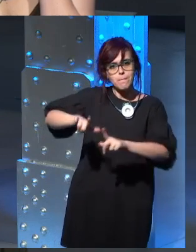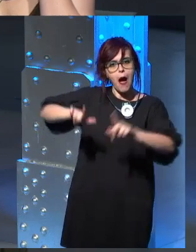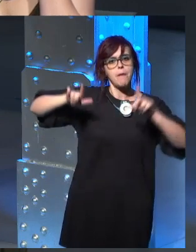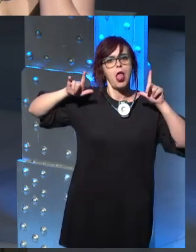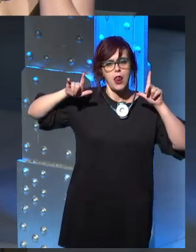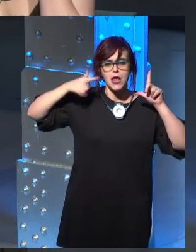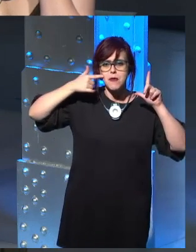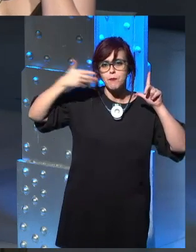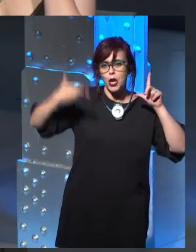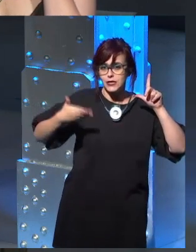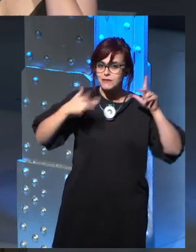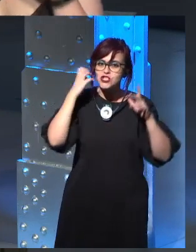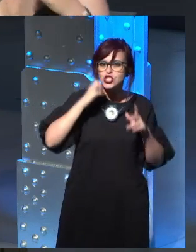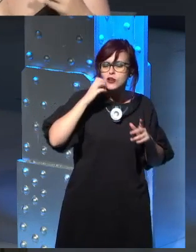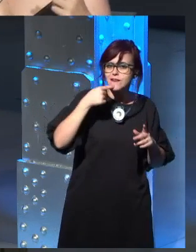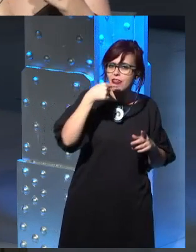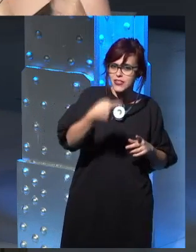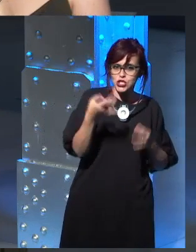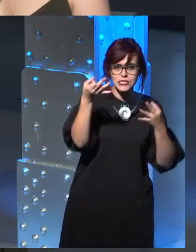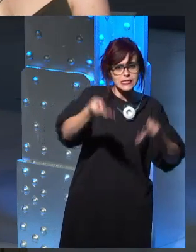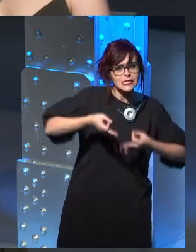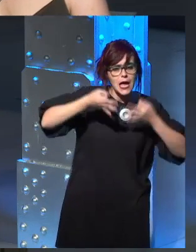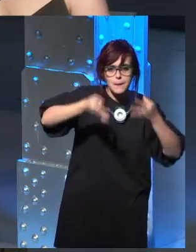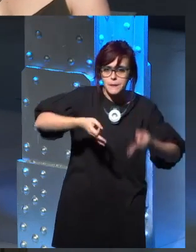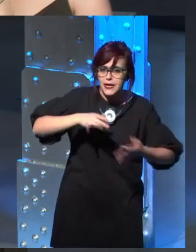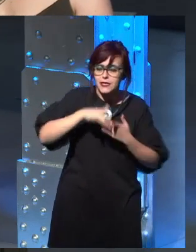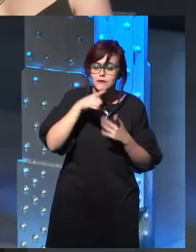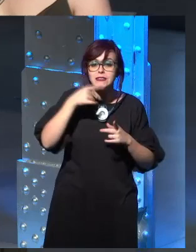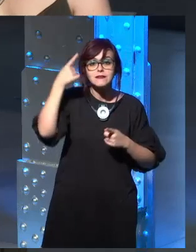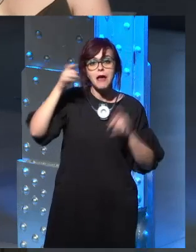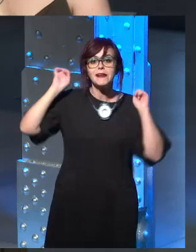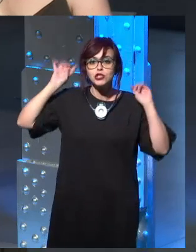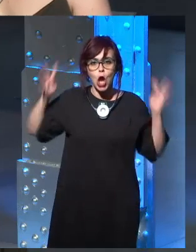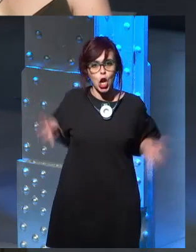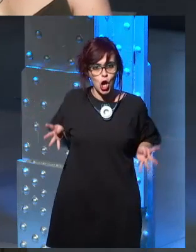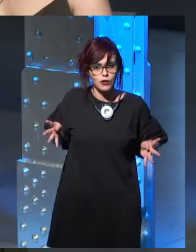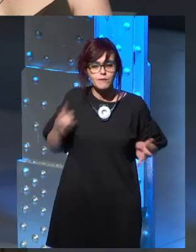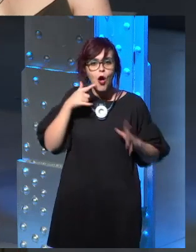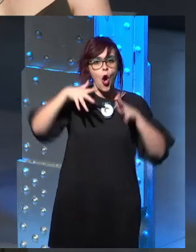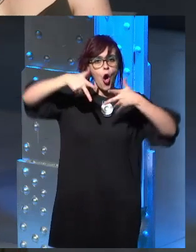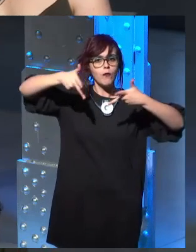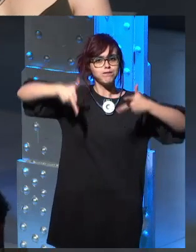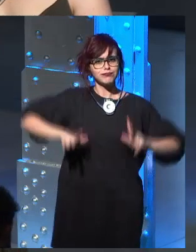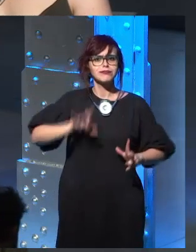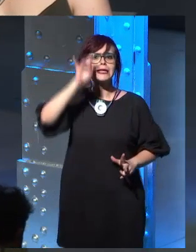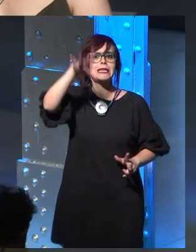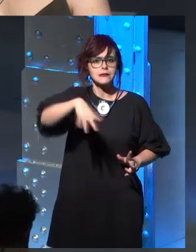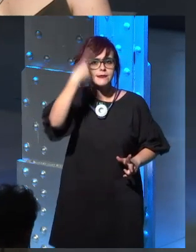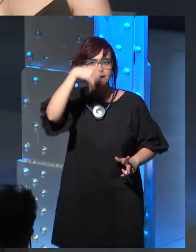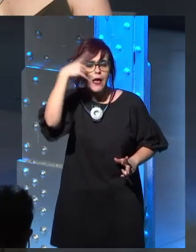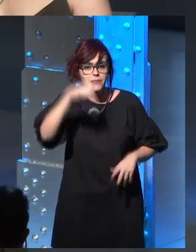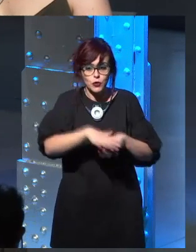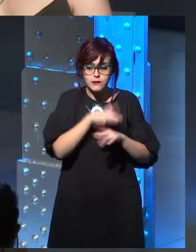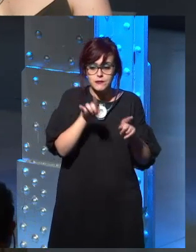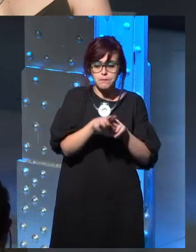end. Which in itself is a spoiler because, oh, there will be an Iron Throne at the end, apparently. Um, sometimes George says things and